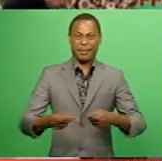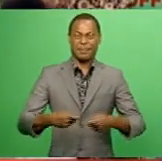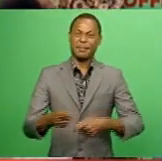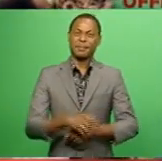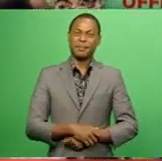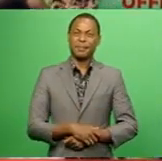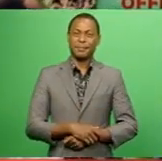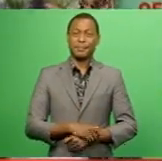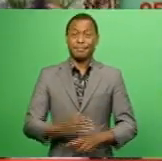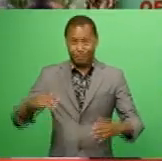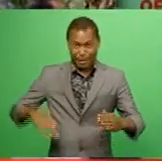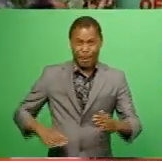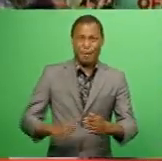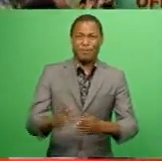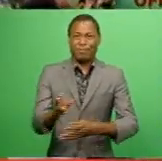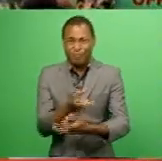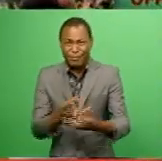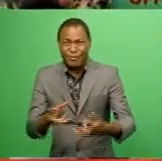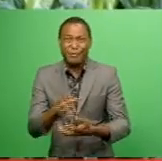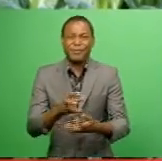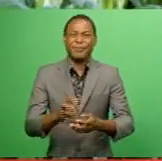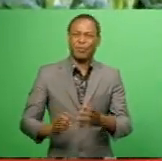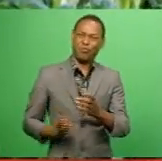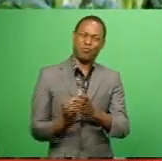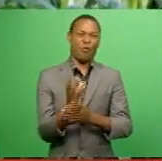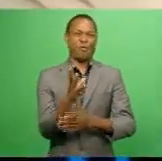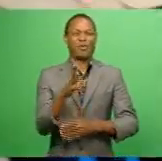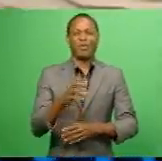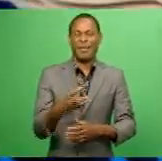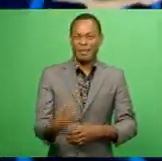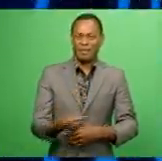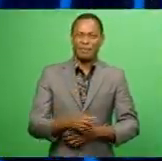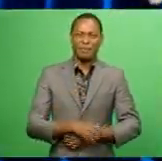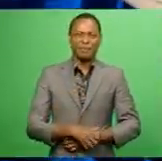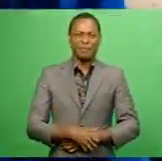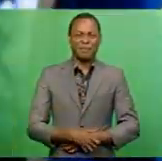and improving biodiversity for sustainable growth. Stay with us.